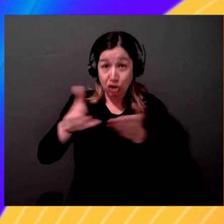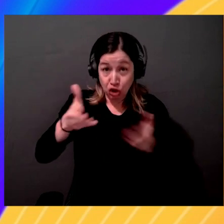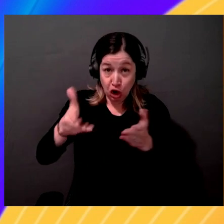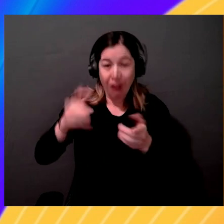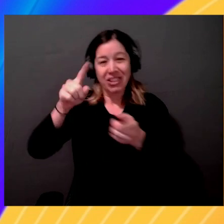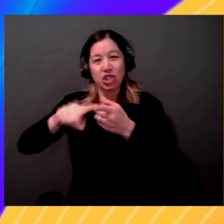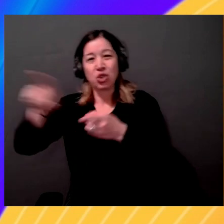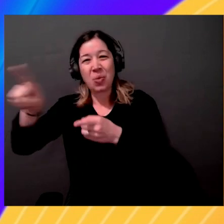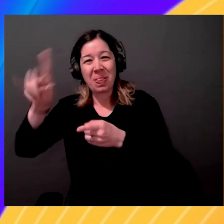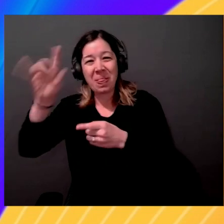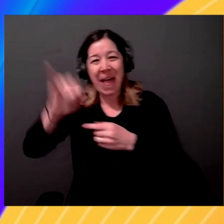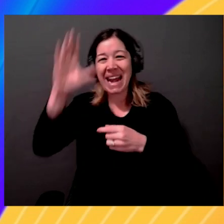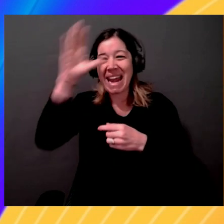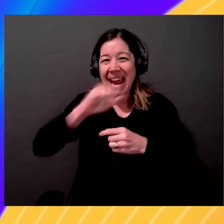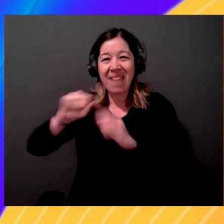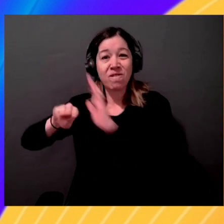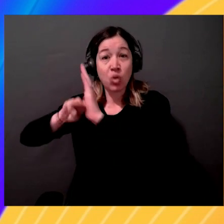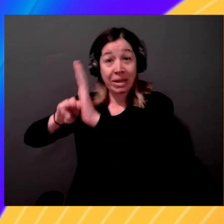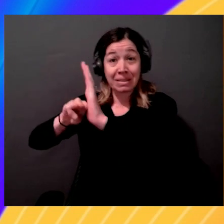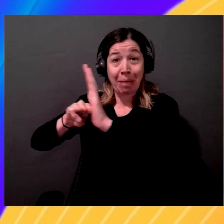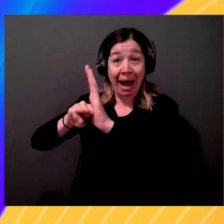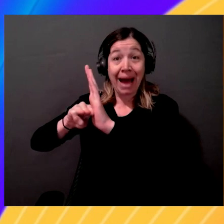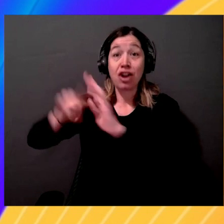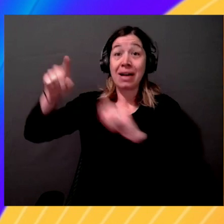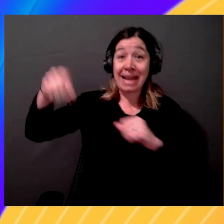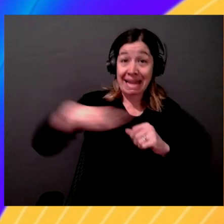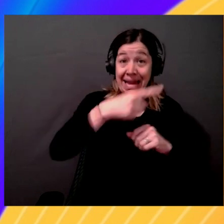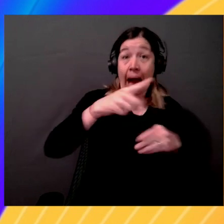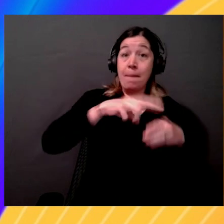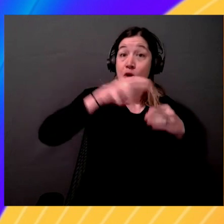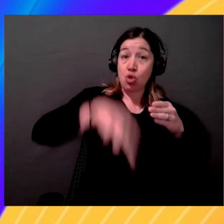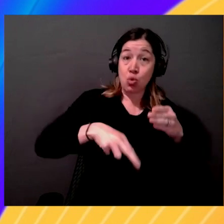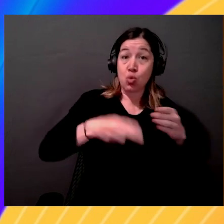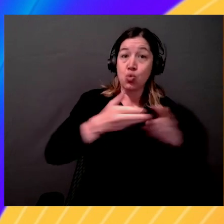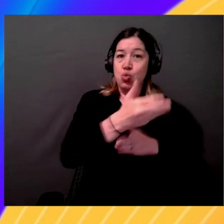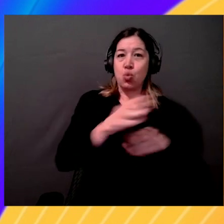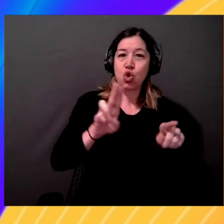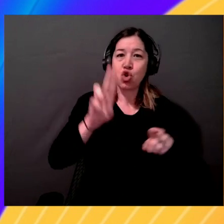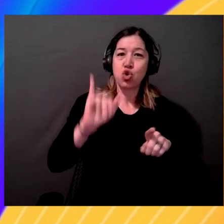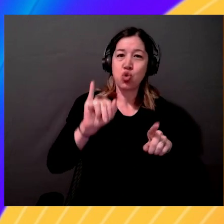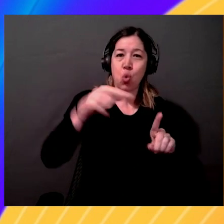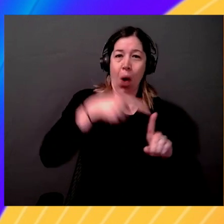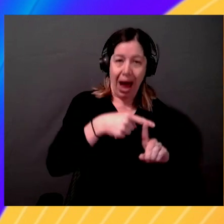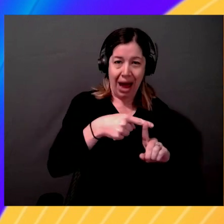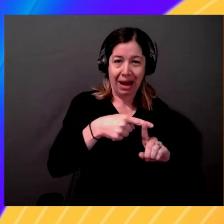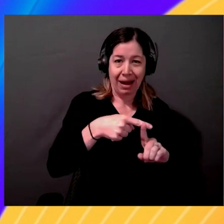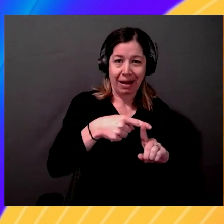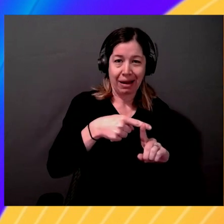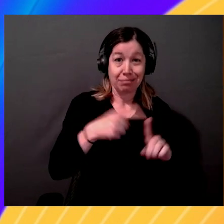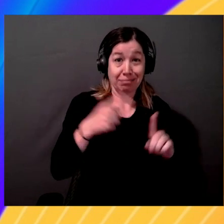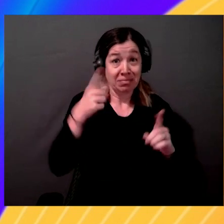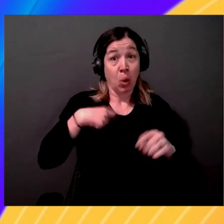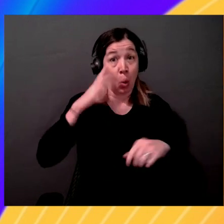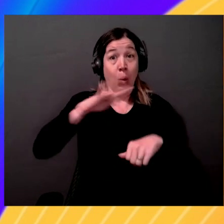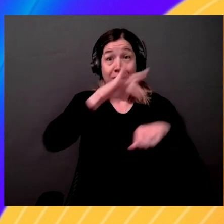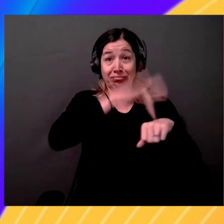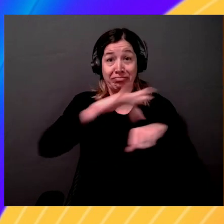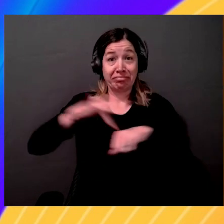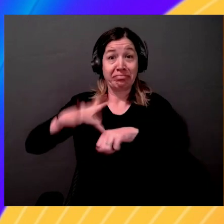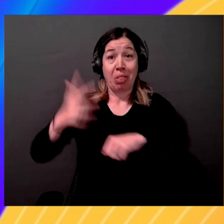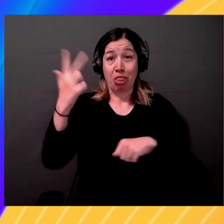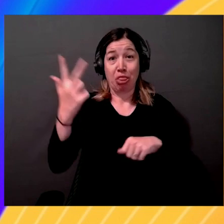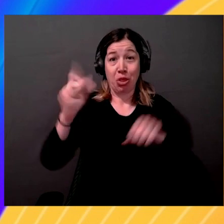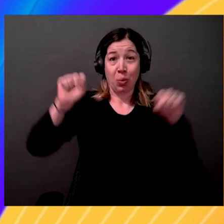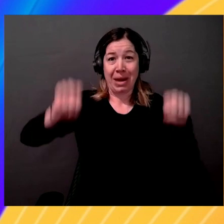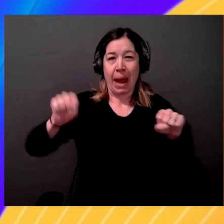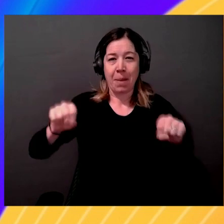the UI. Got it. So in this case, we're going to touch on three different areas, capabilities of Bedrock. The first I mentioned